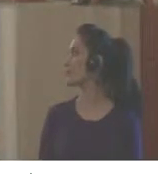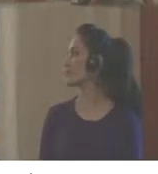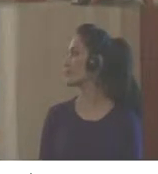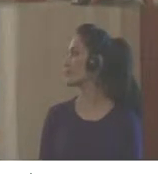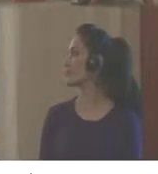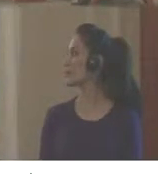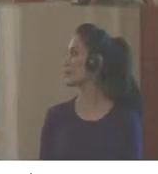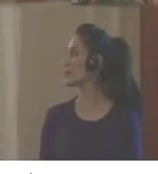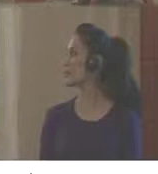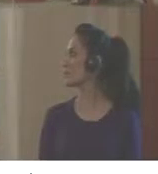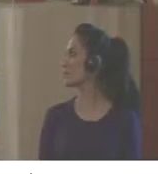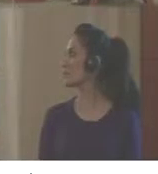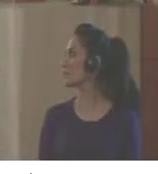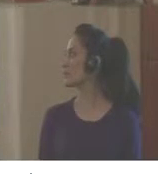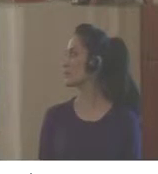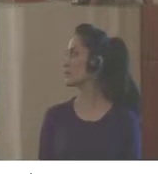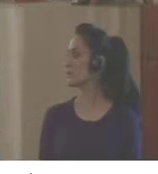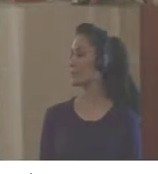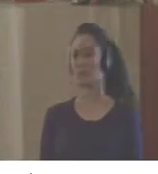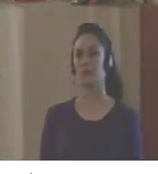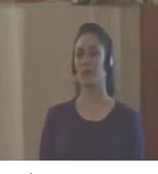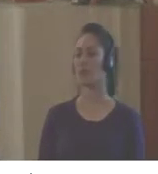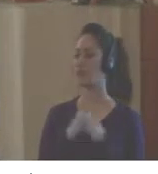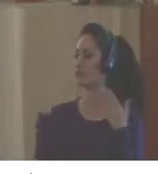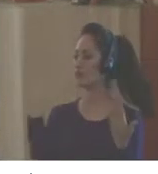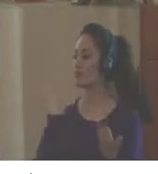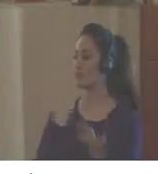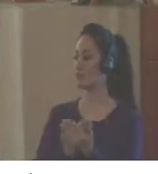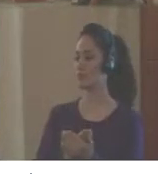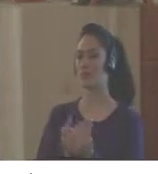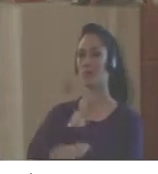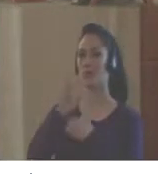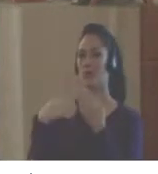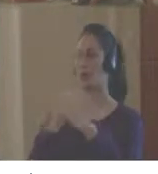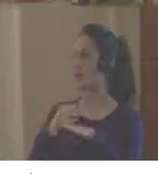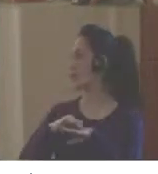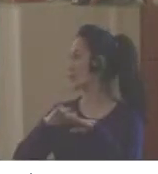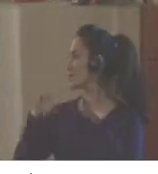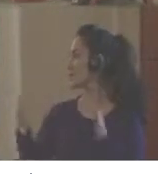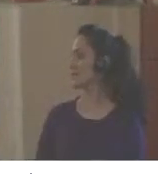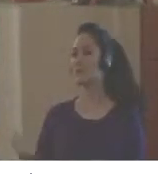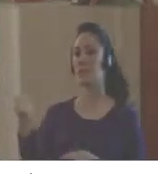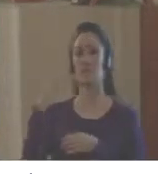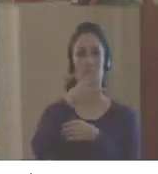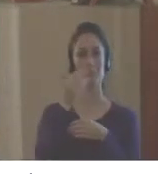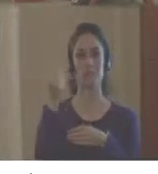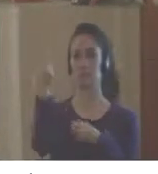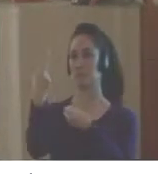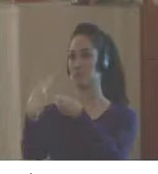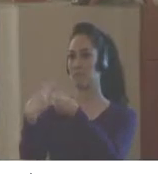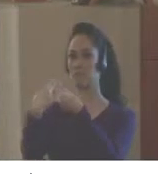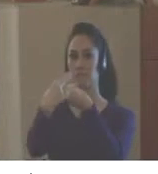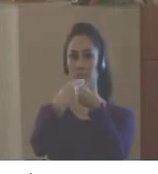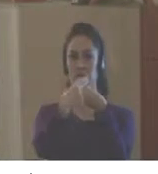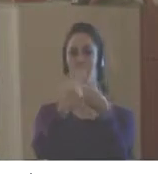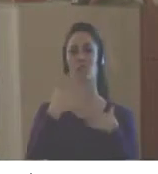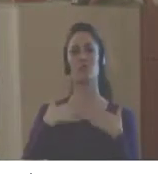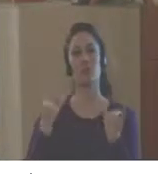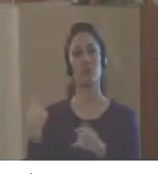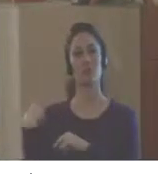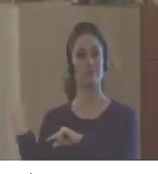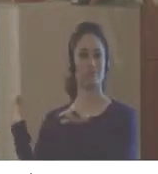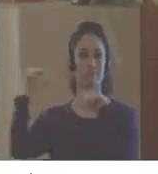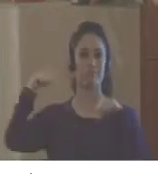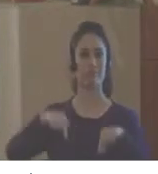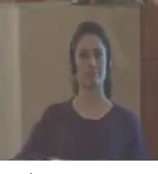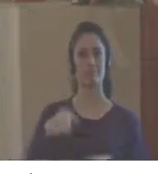Thank you very much, Lizardo, and members of the board of the panel.